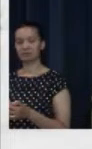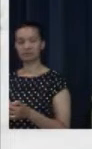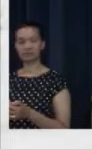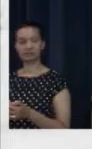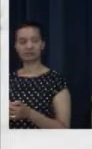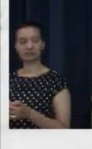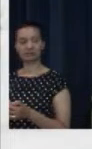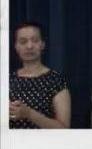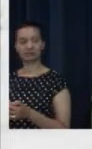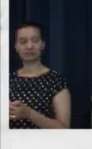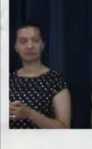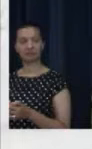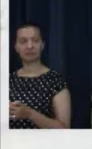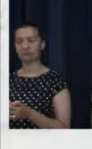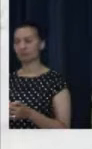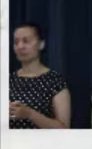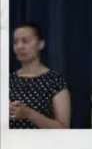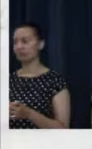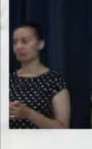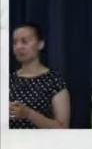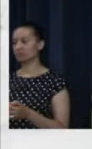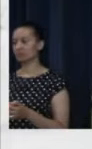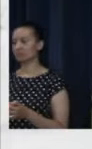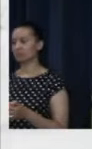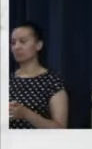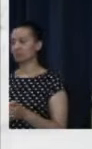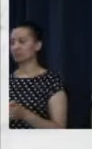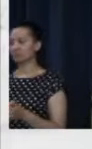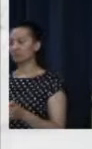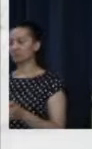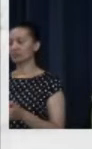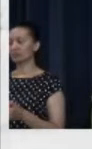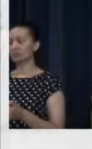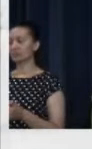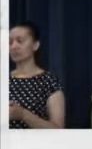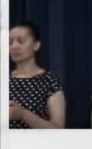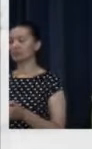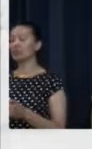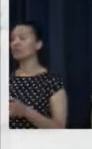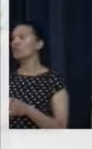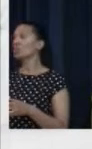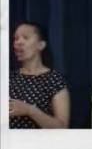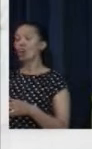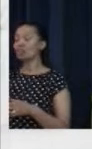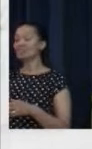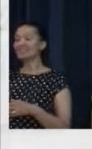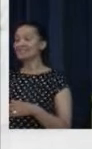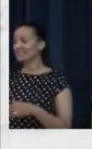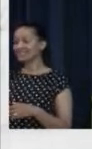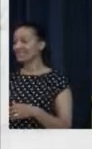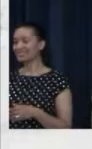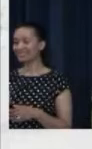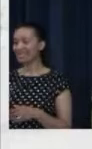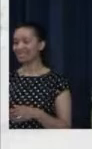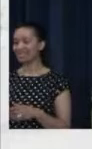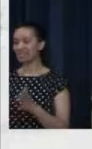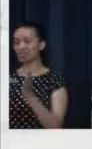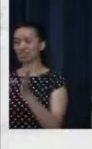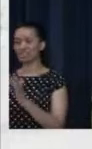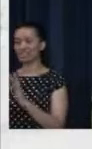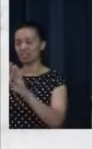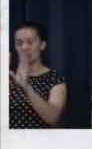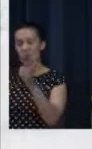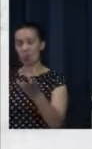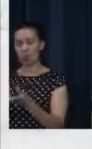And I realise I've labelled them up wrong on the slides, so don't worry about that. For God did not send his son in the world to condemn the world, but to